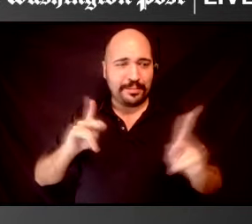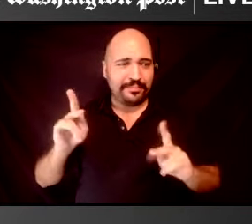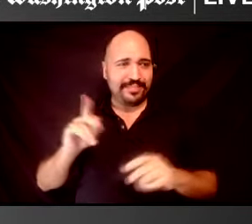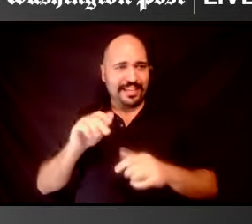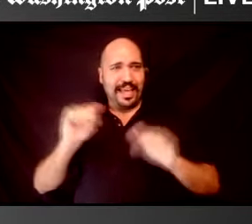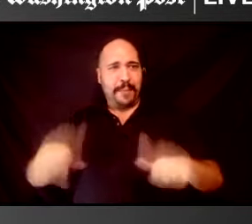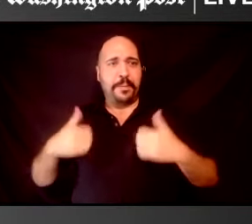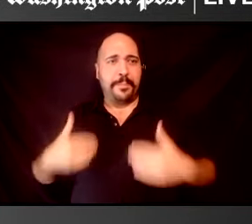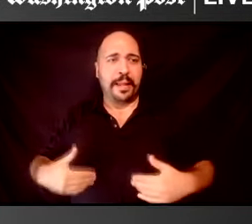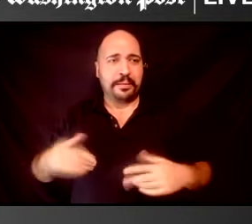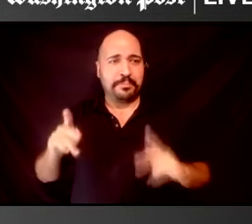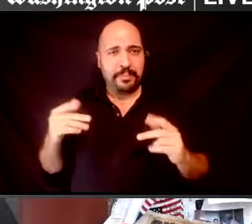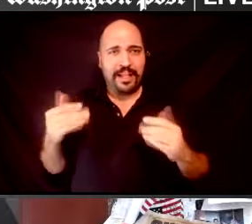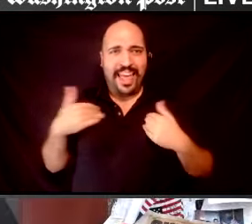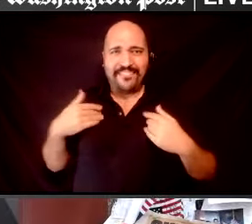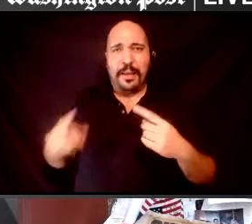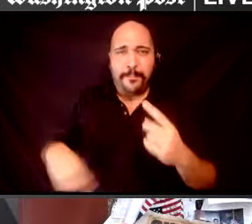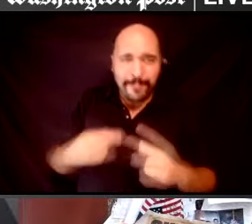people.